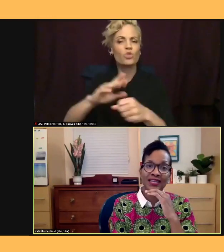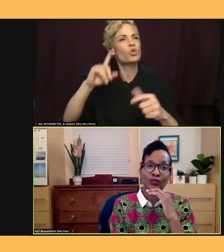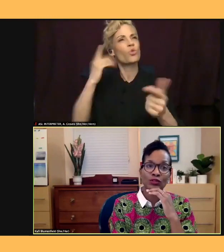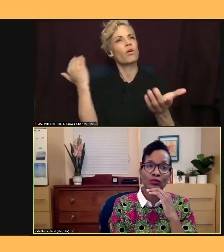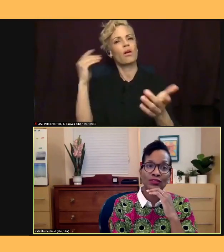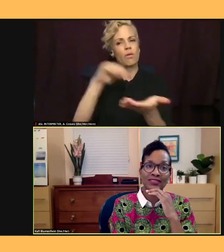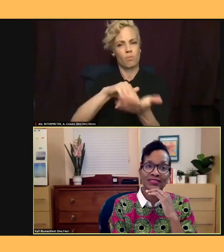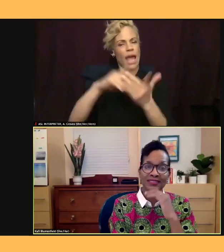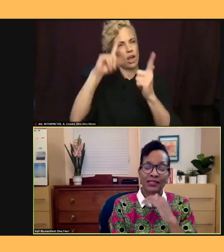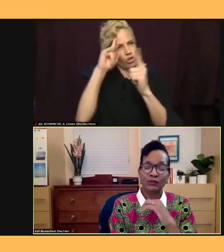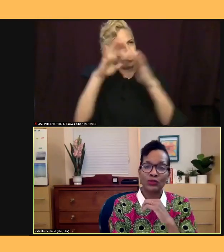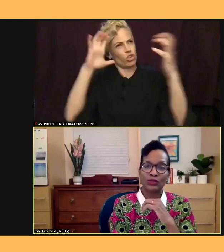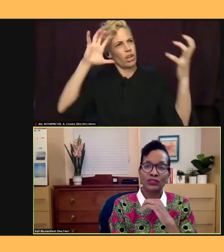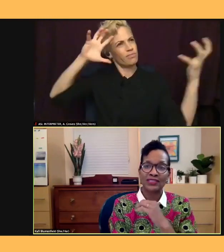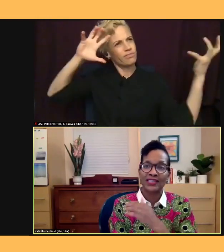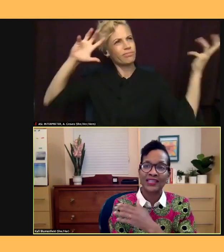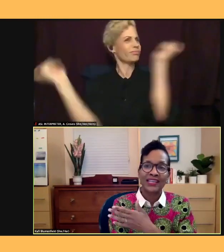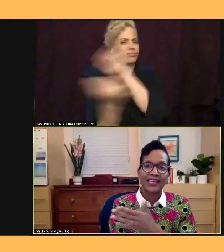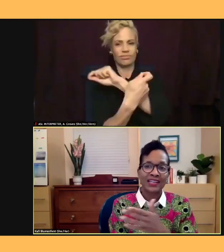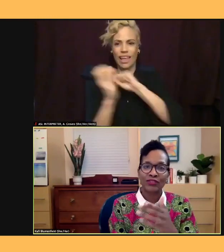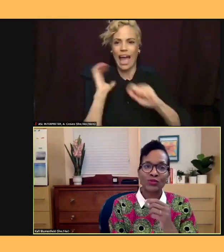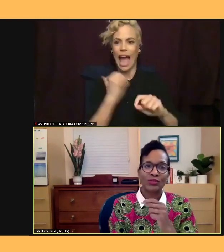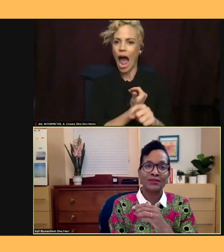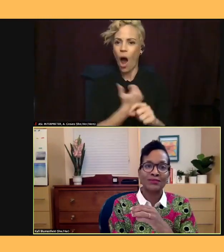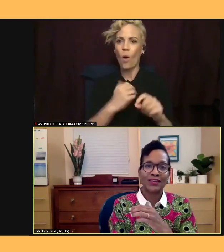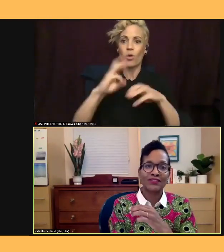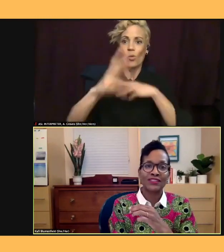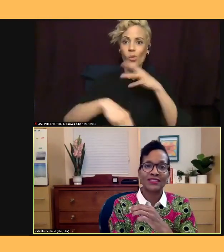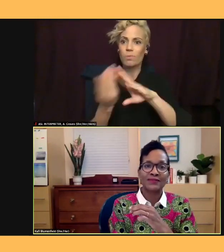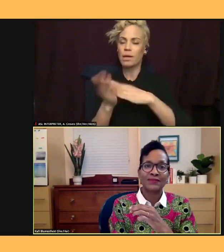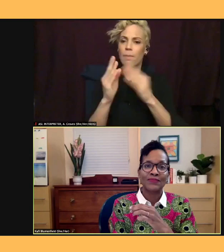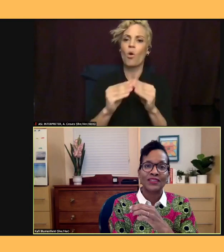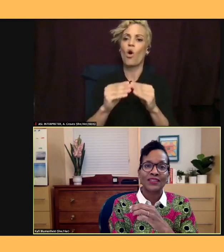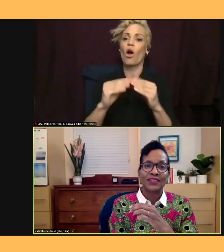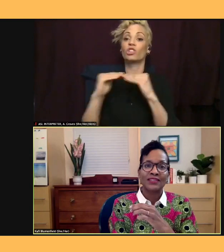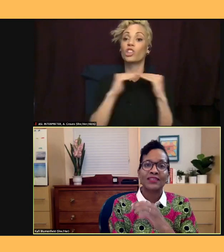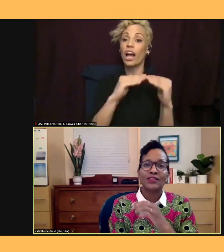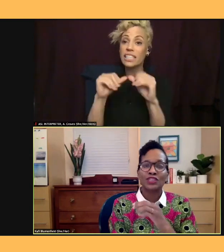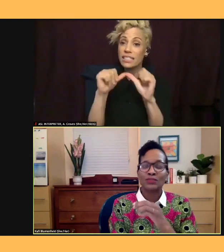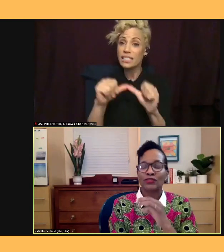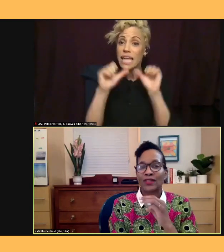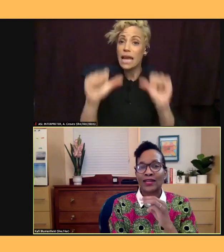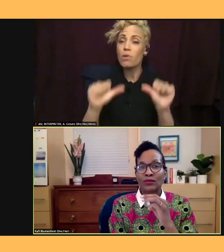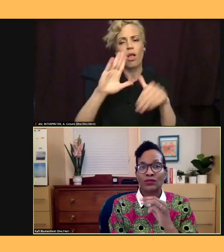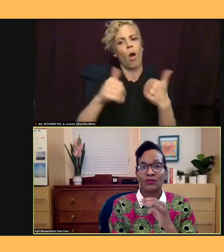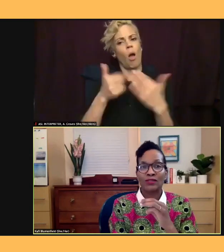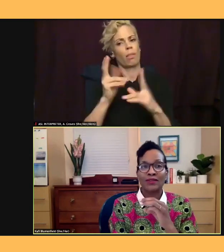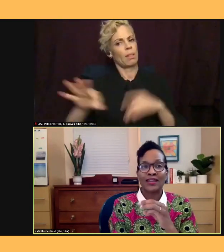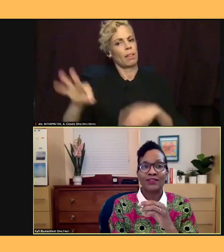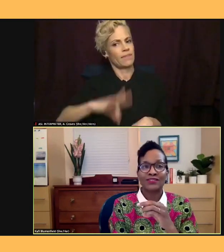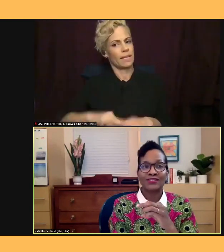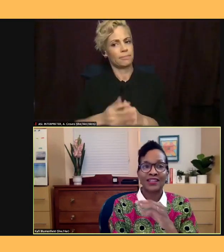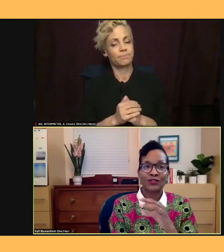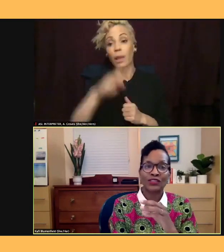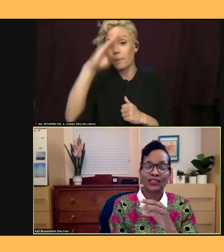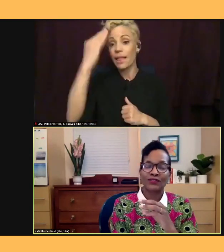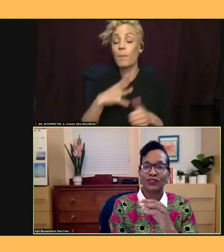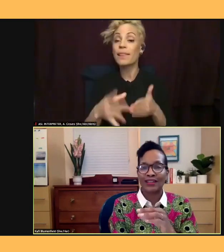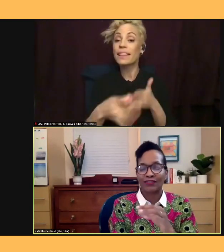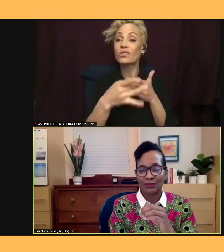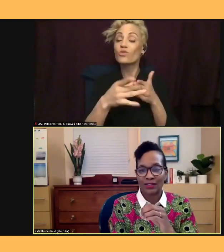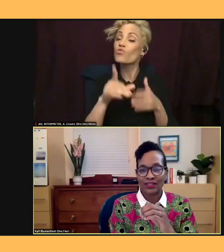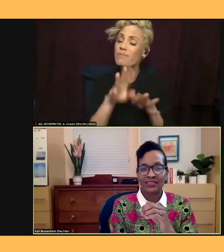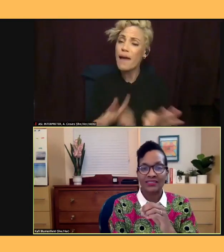and sustainable world, everyone benefits. The leadership of Black women matters not only for African Americans,